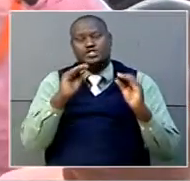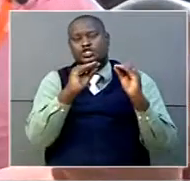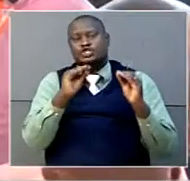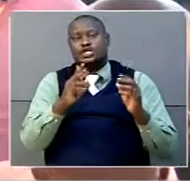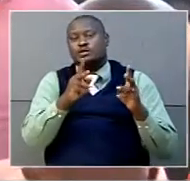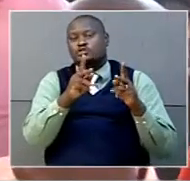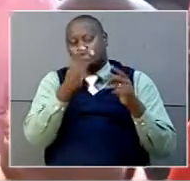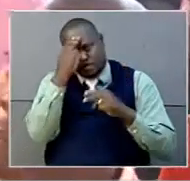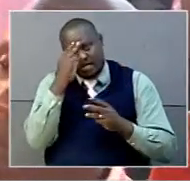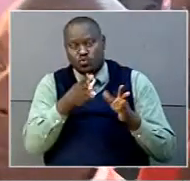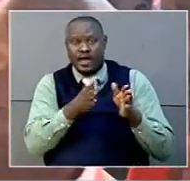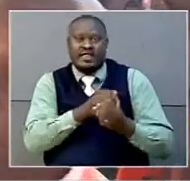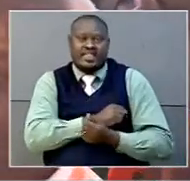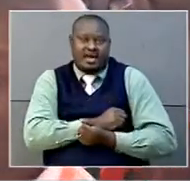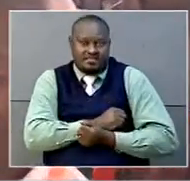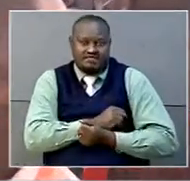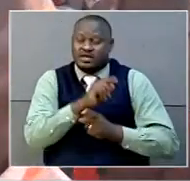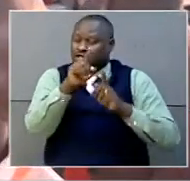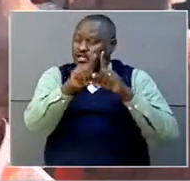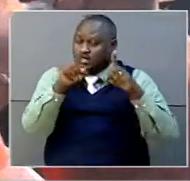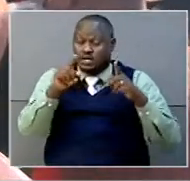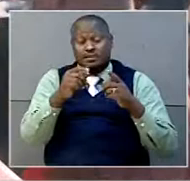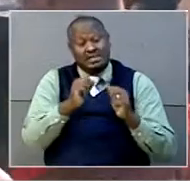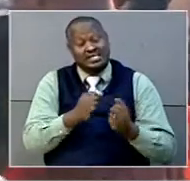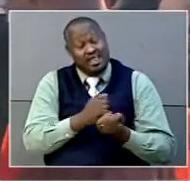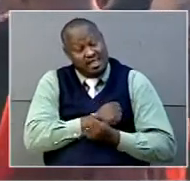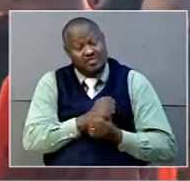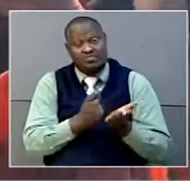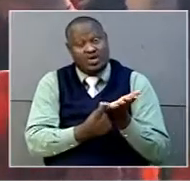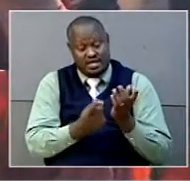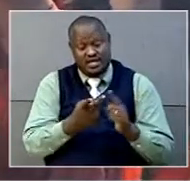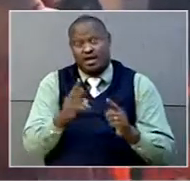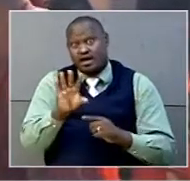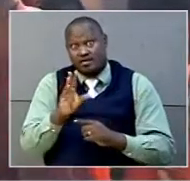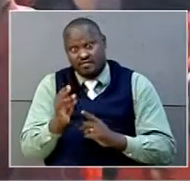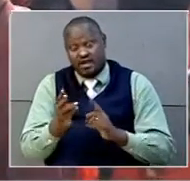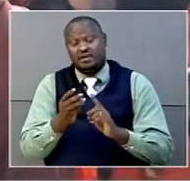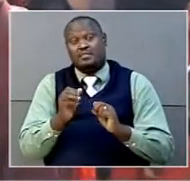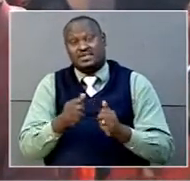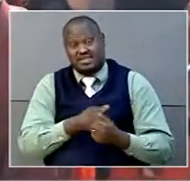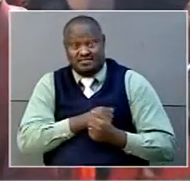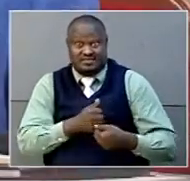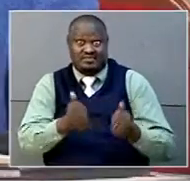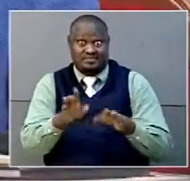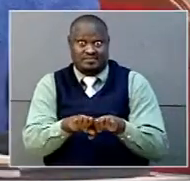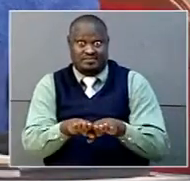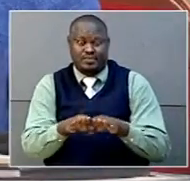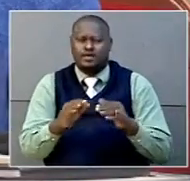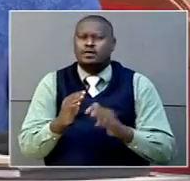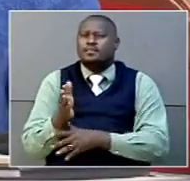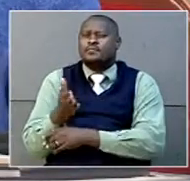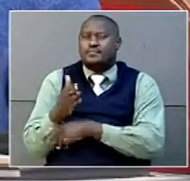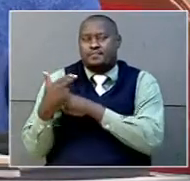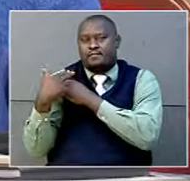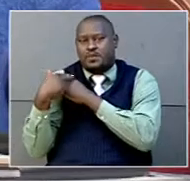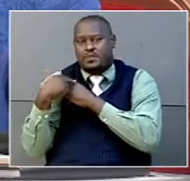so that they can promote students' love for Uganda, Africa and for themselves. The Minister of Education and Sports,